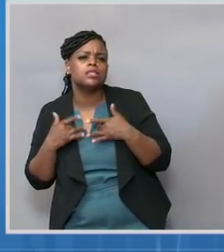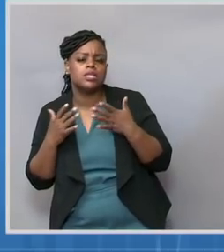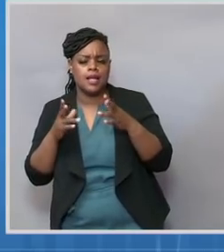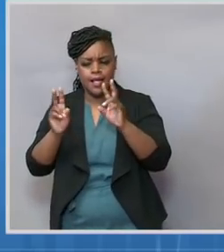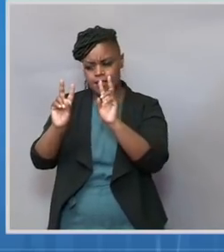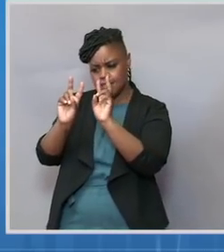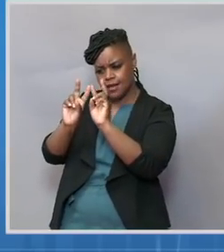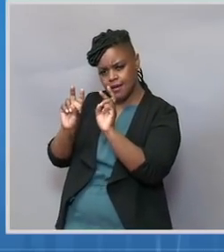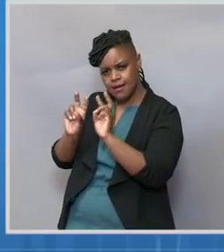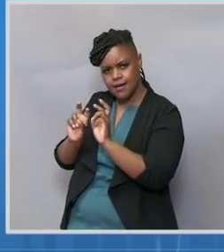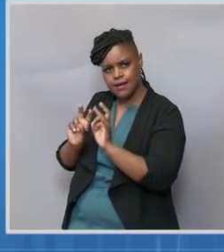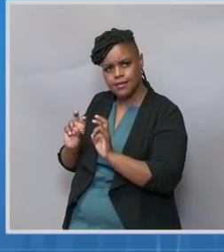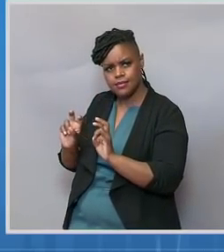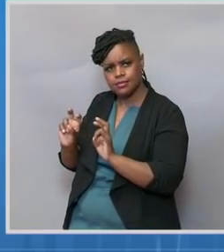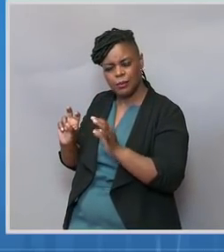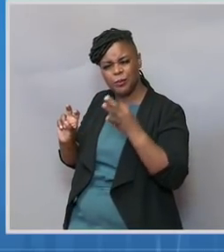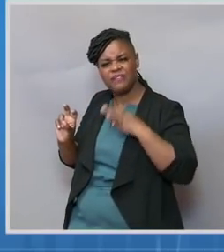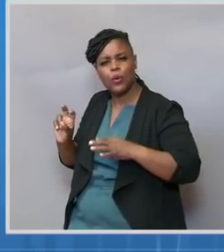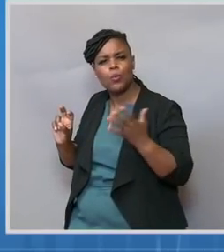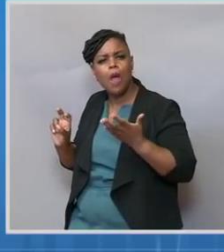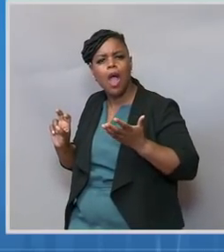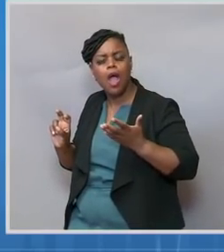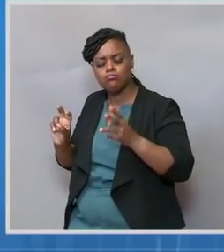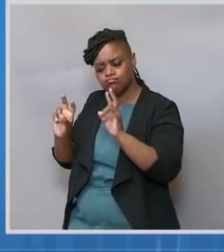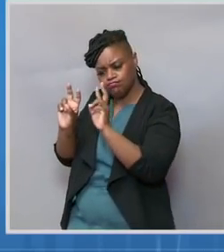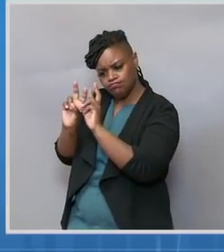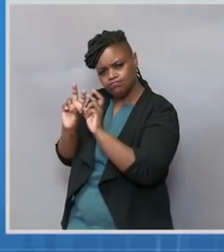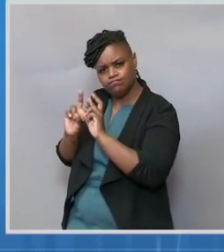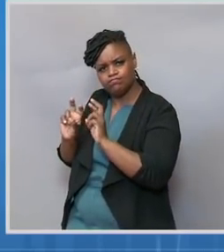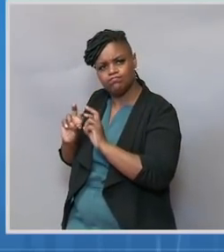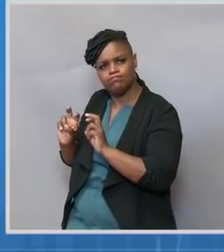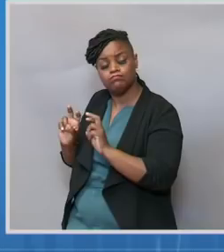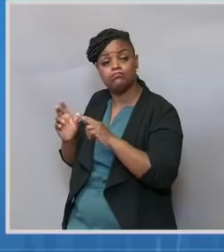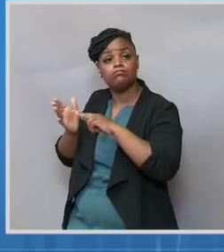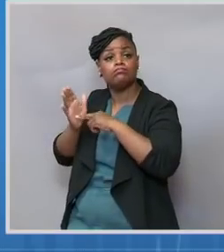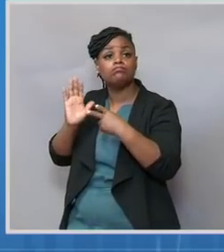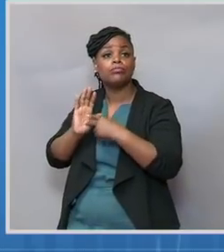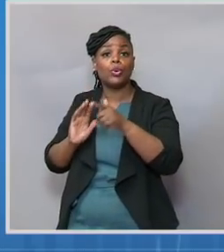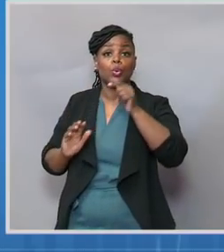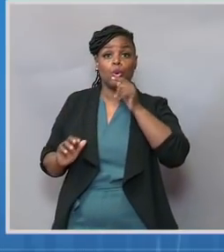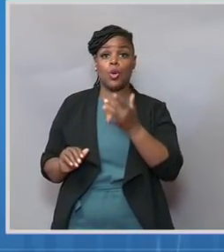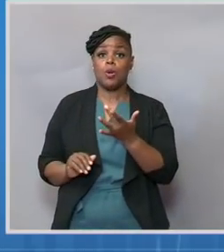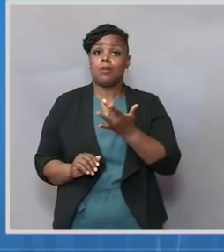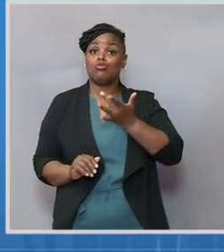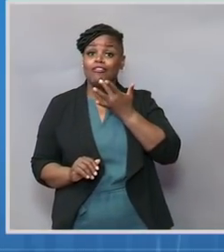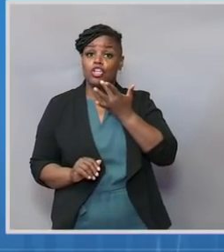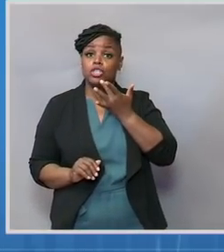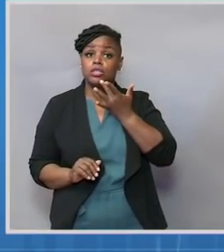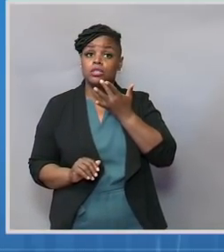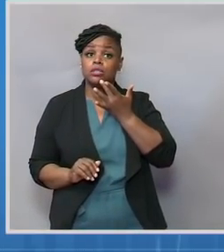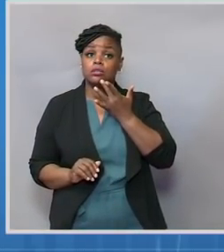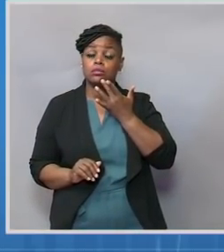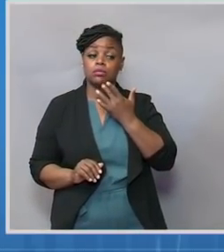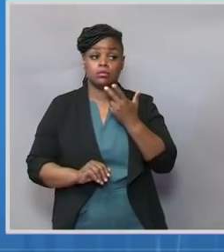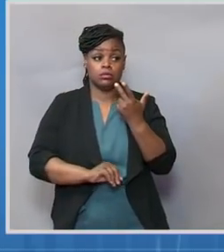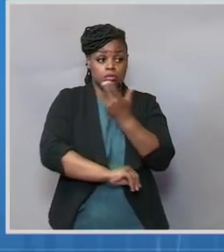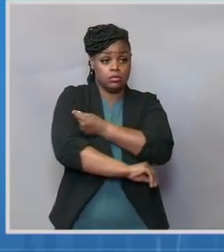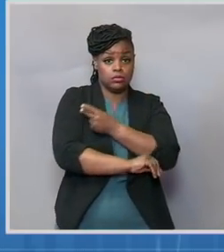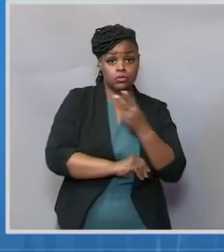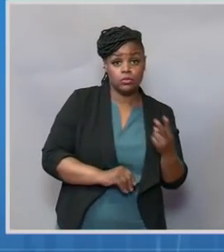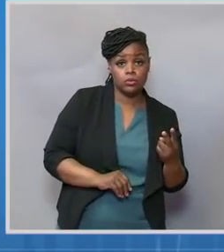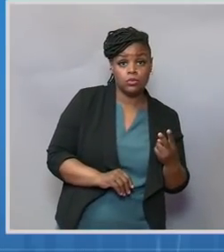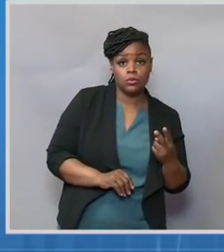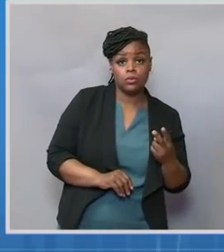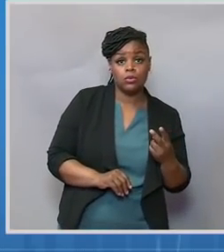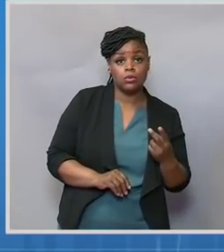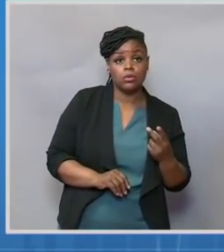benefit analysis is who would prefer or wouldn't otherwise have access to two dose vaccines and really wants the J